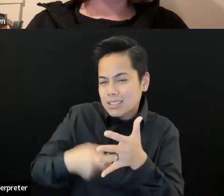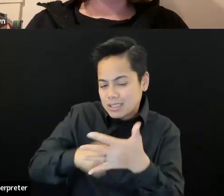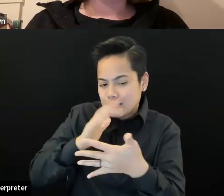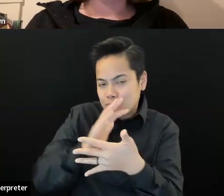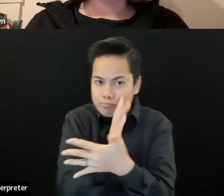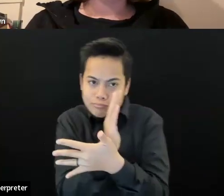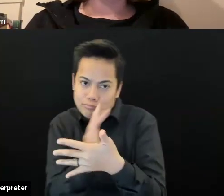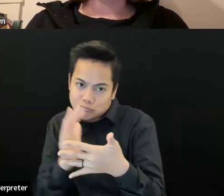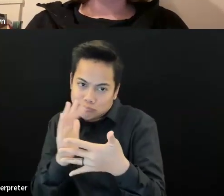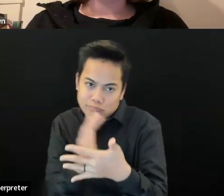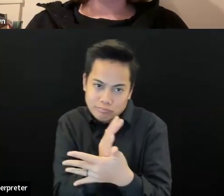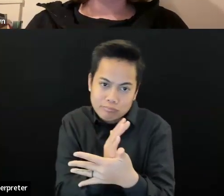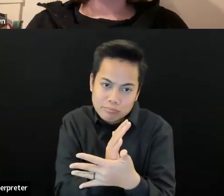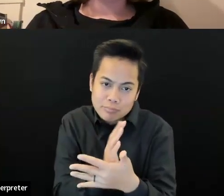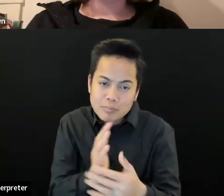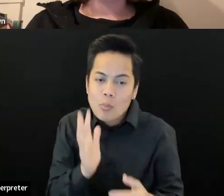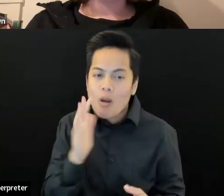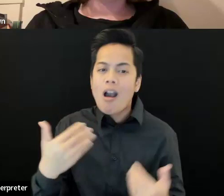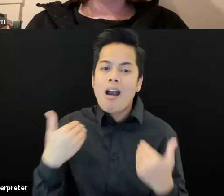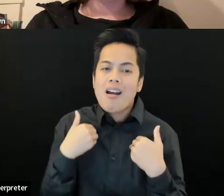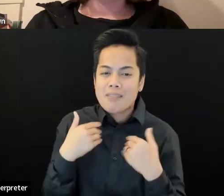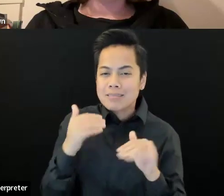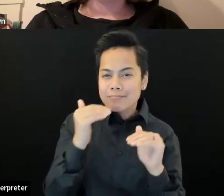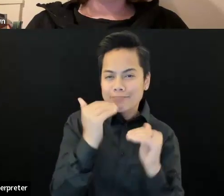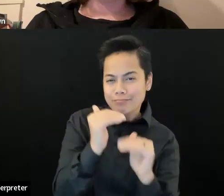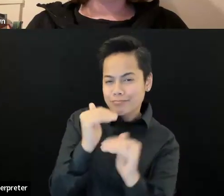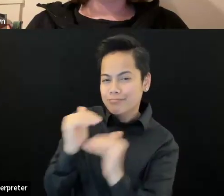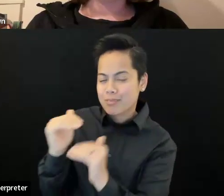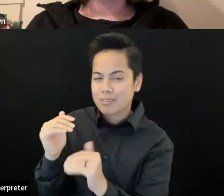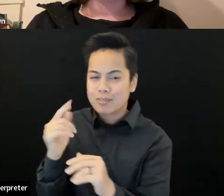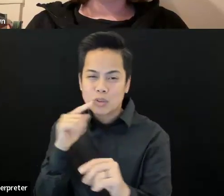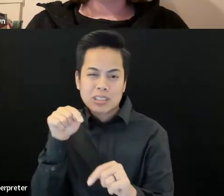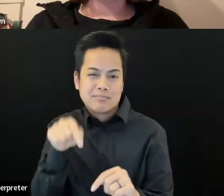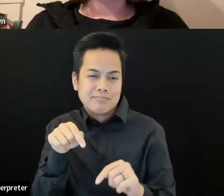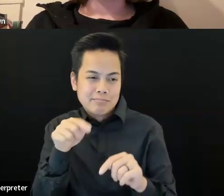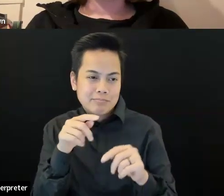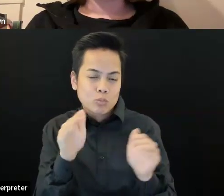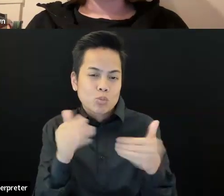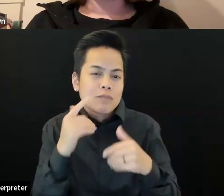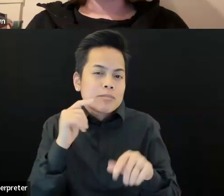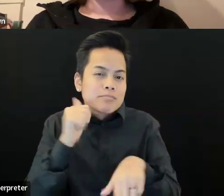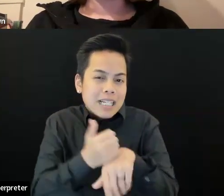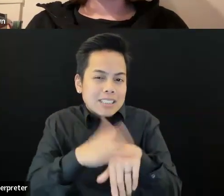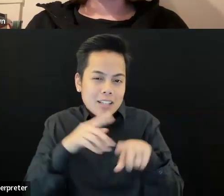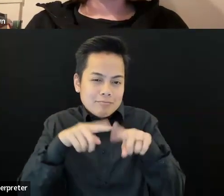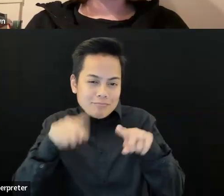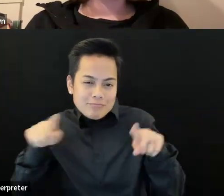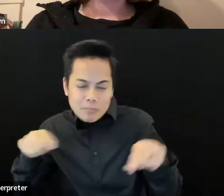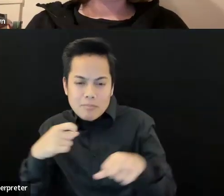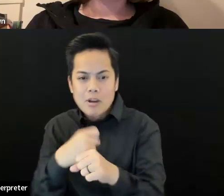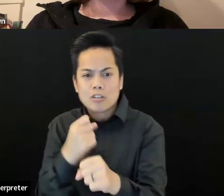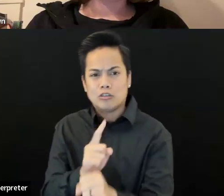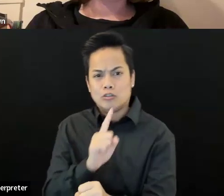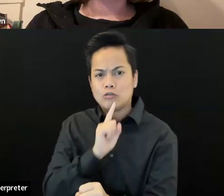for different income, uh, to be able to, to support, um, that being used for sure for free and also,